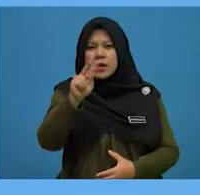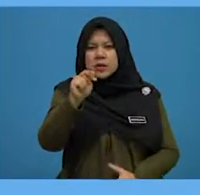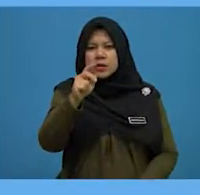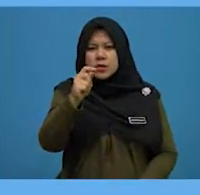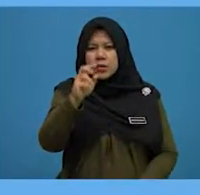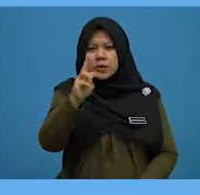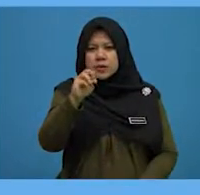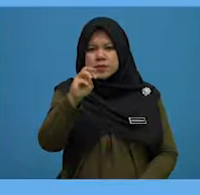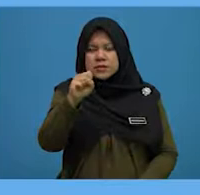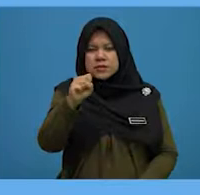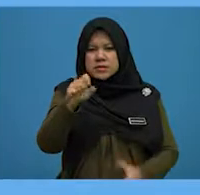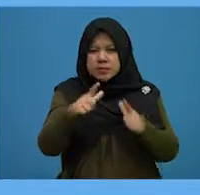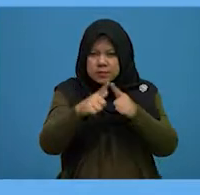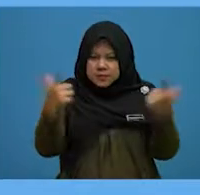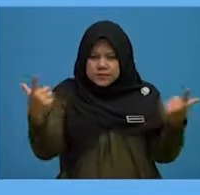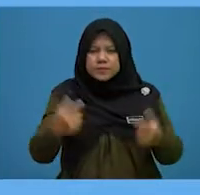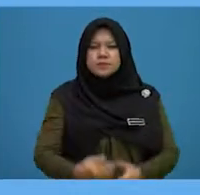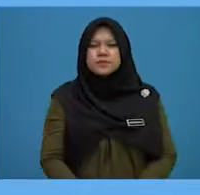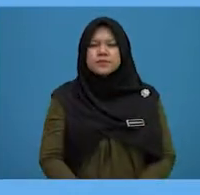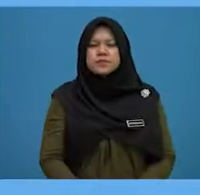antonyms, the opposites.